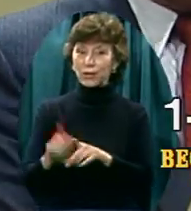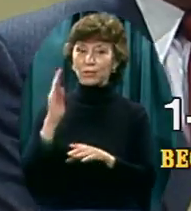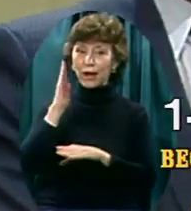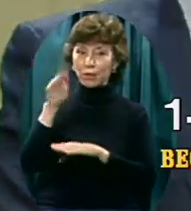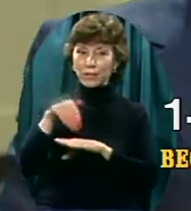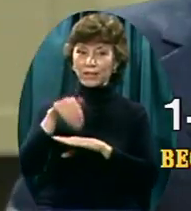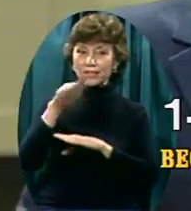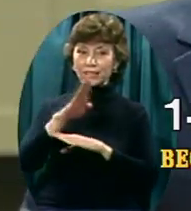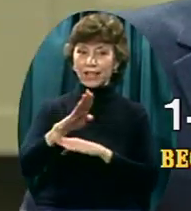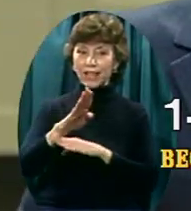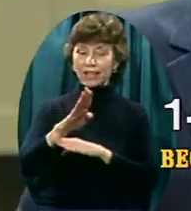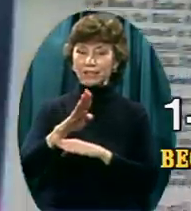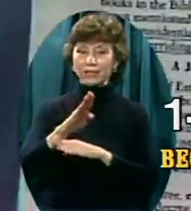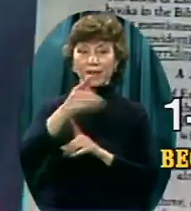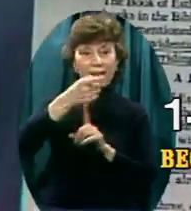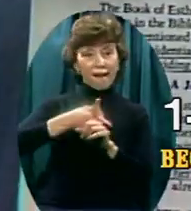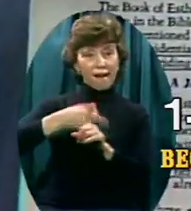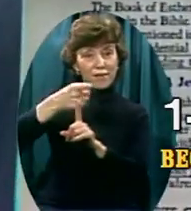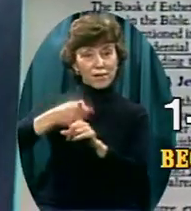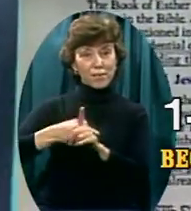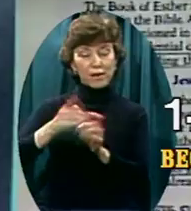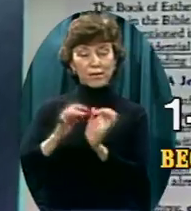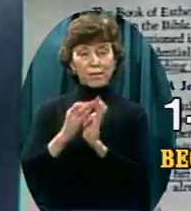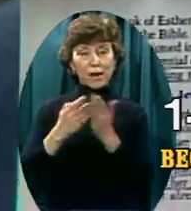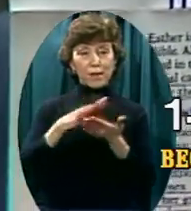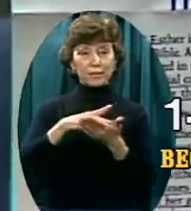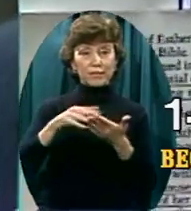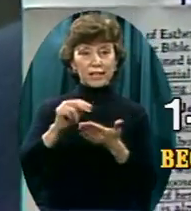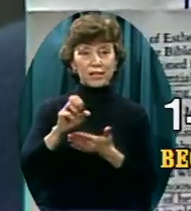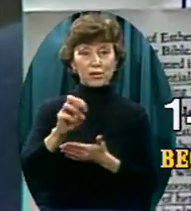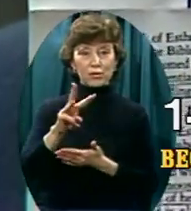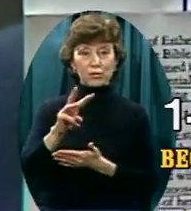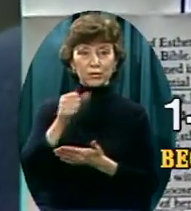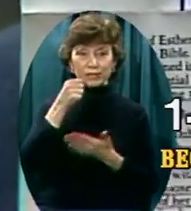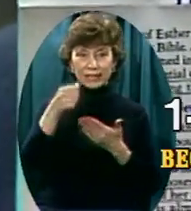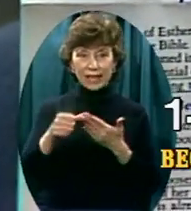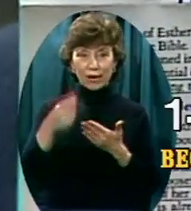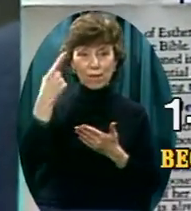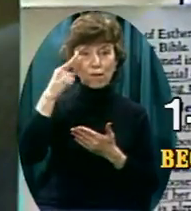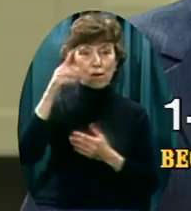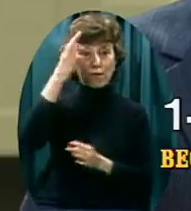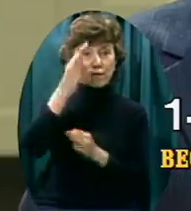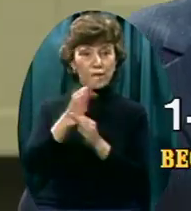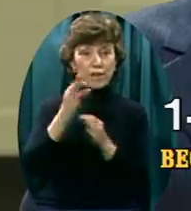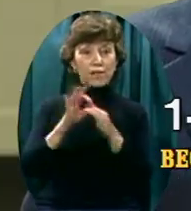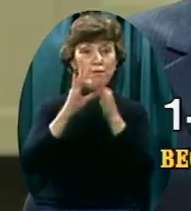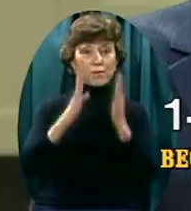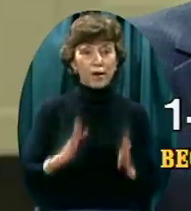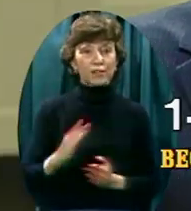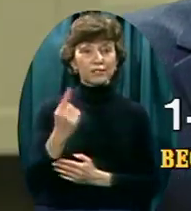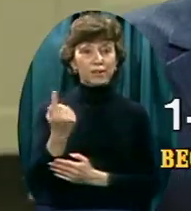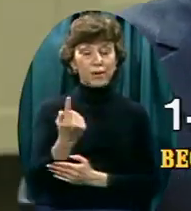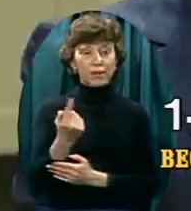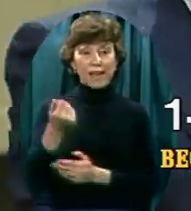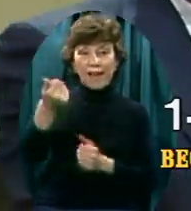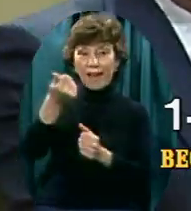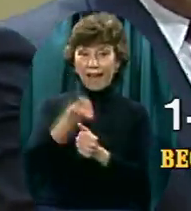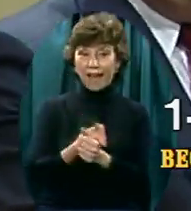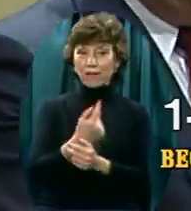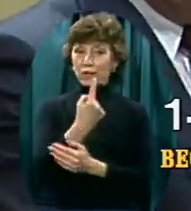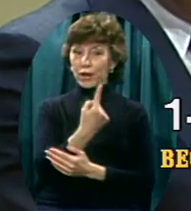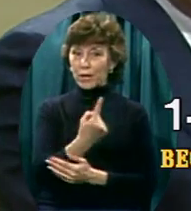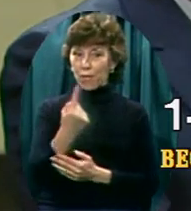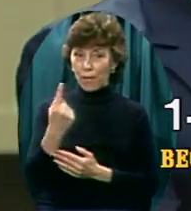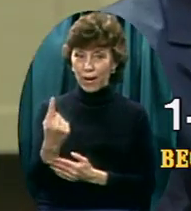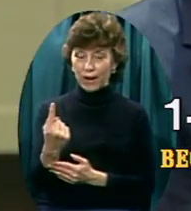once a month this Bible study newsletter called For Faith Partners Only. Every issue on the